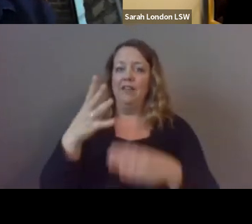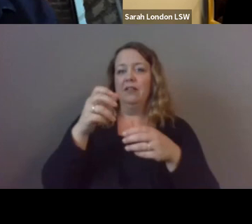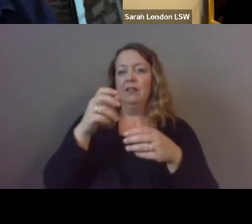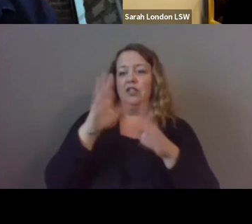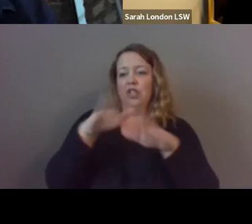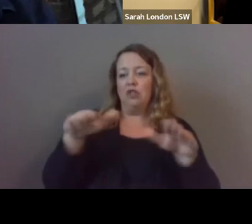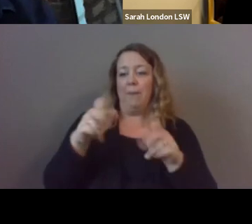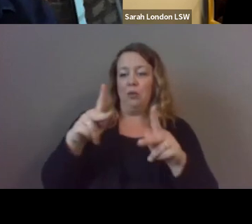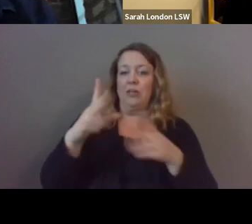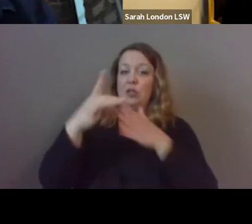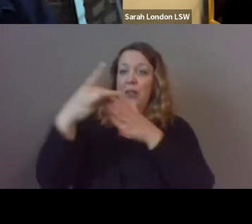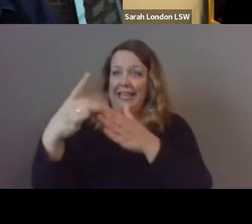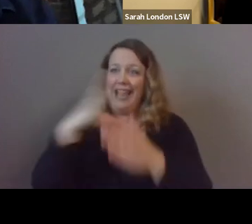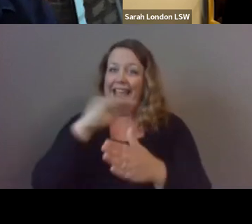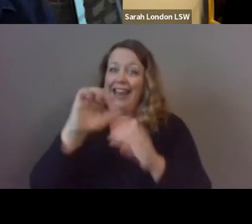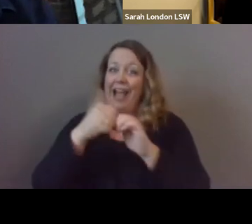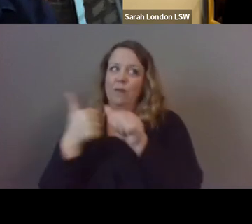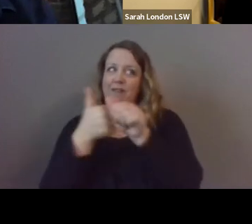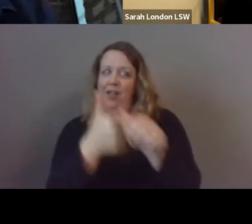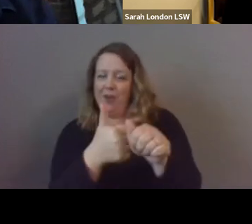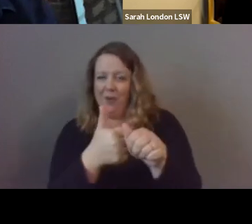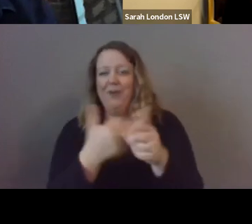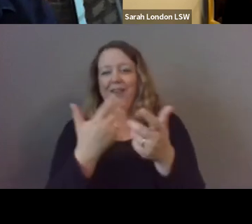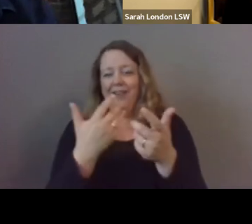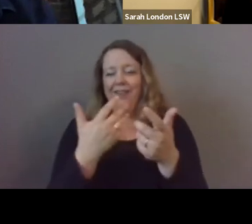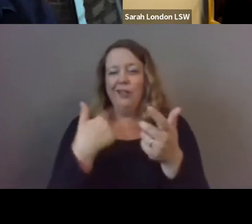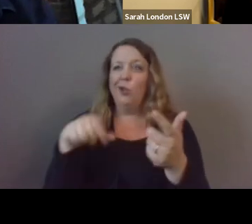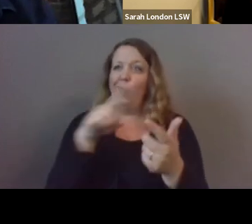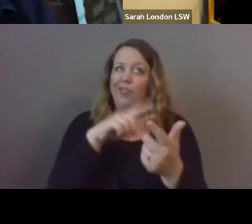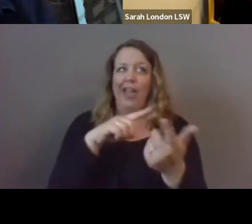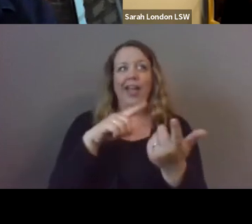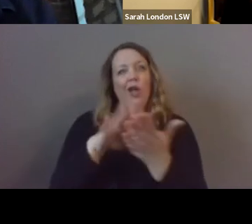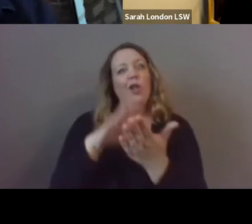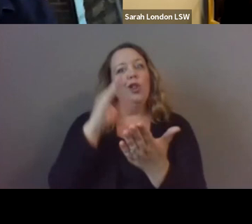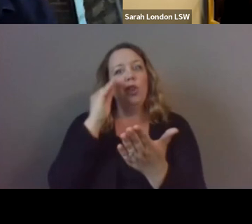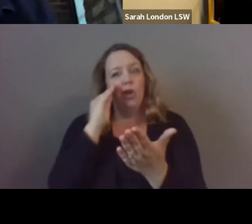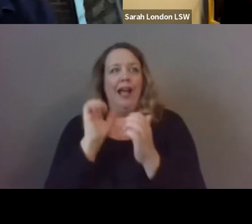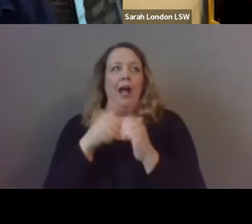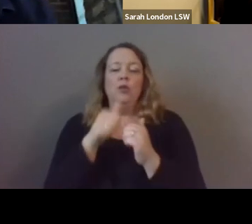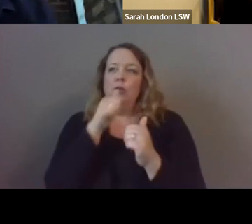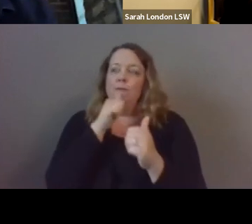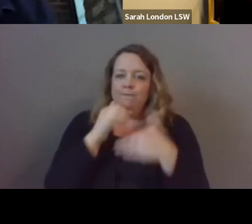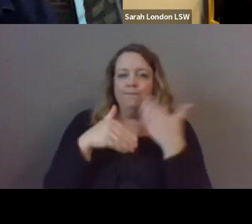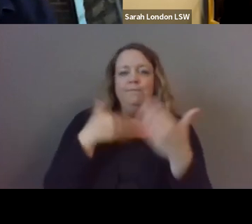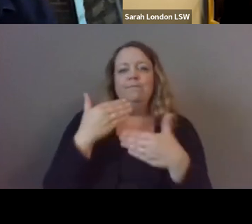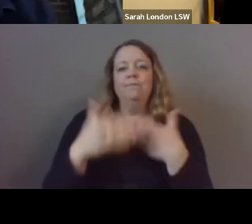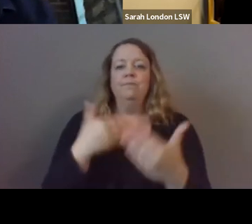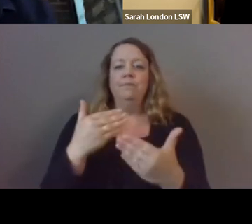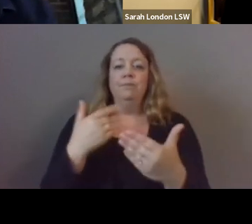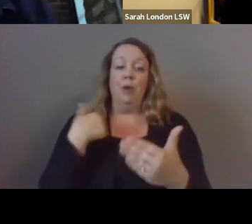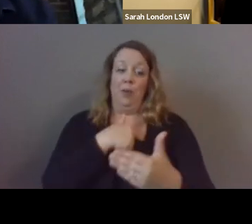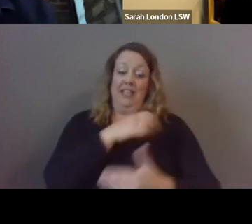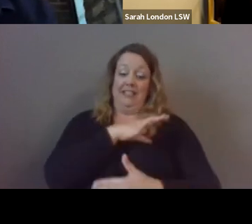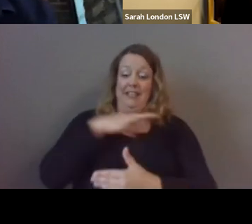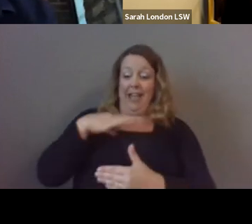and how you do both so they get those resiliency pieces but we need to model as staff how you communicate